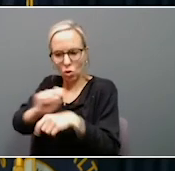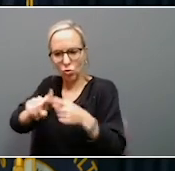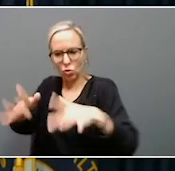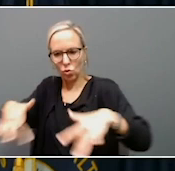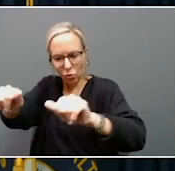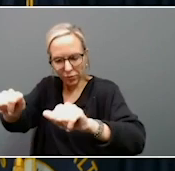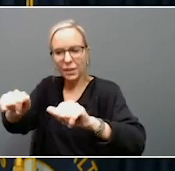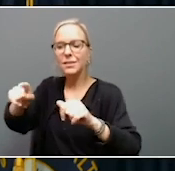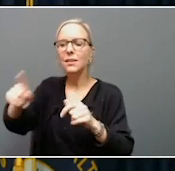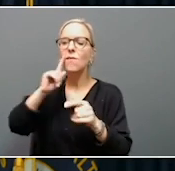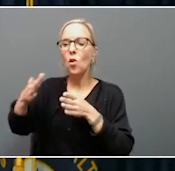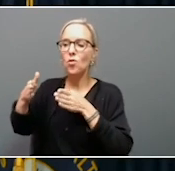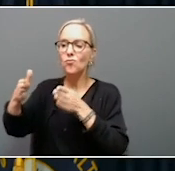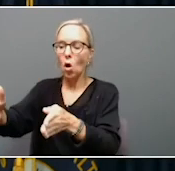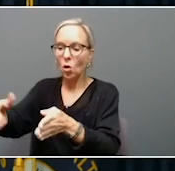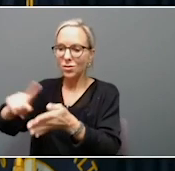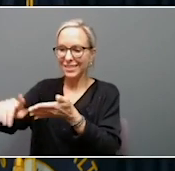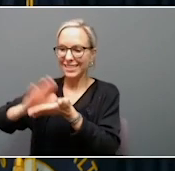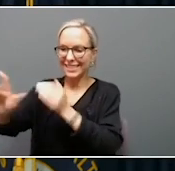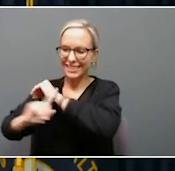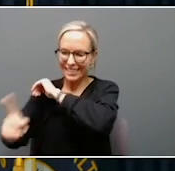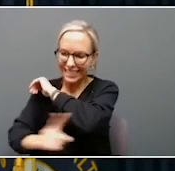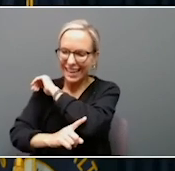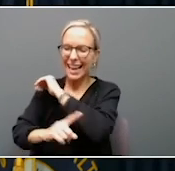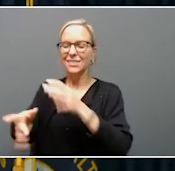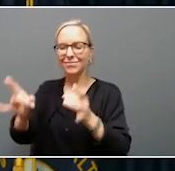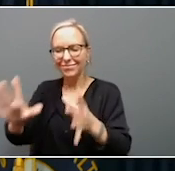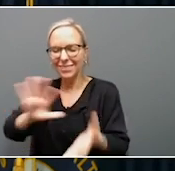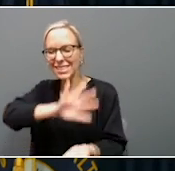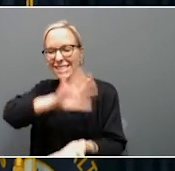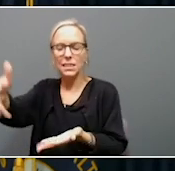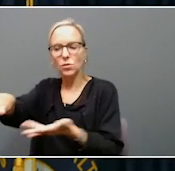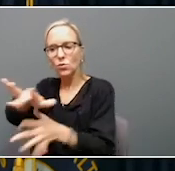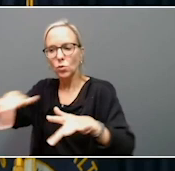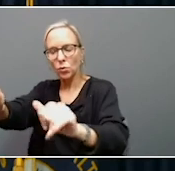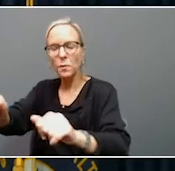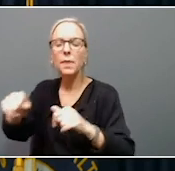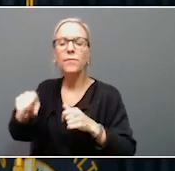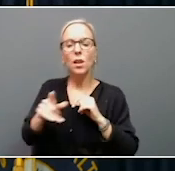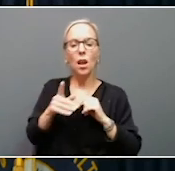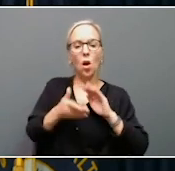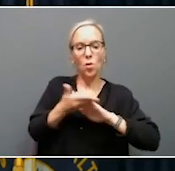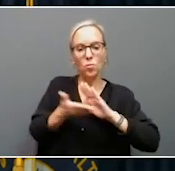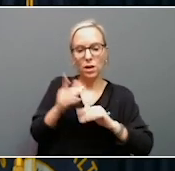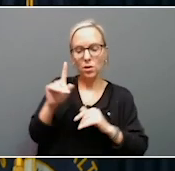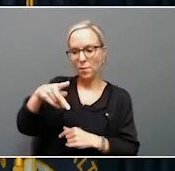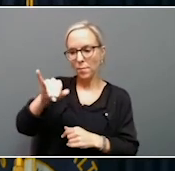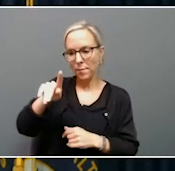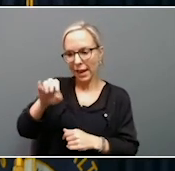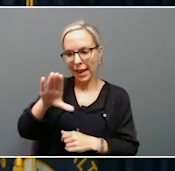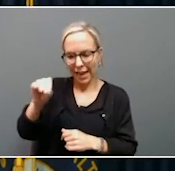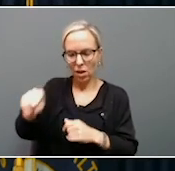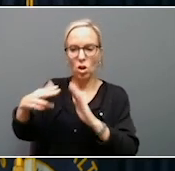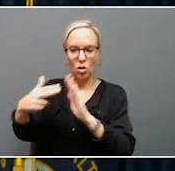side of the road for pickup and is performed at the request of property owners. Operations have concluded in Knott and Pike counties. The contractors are